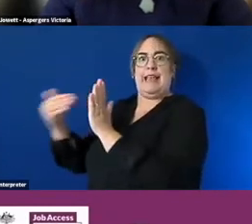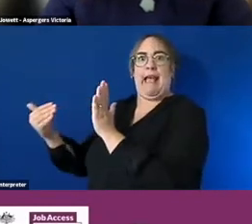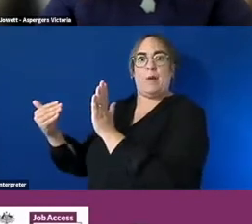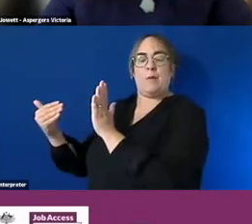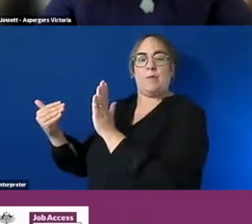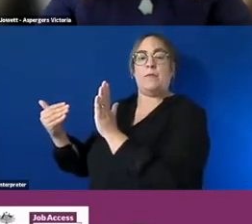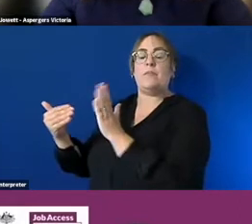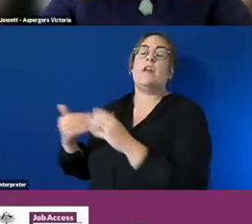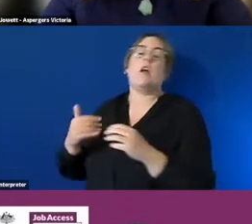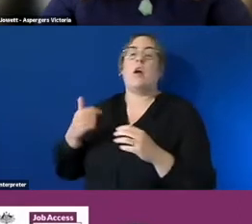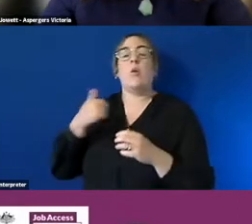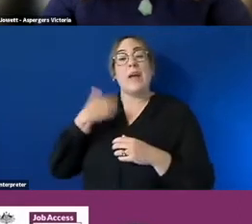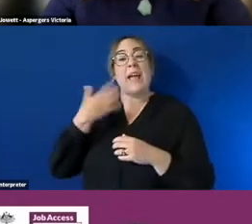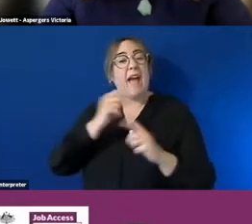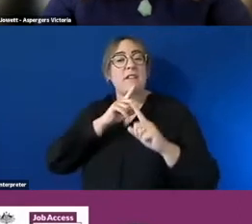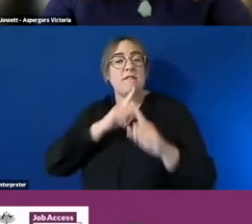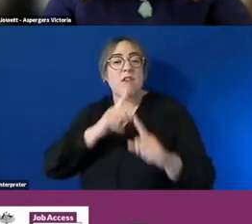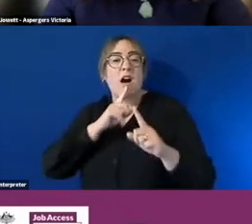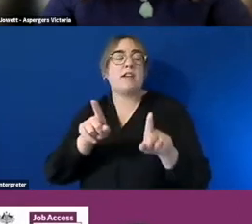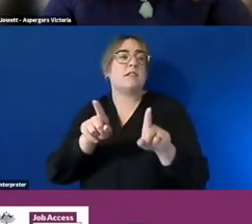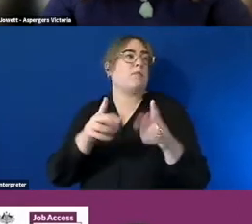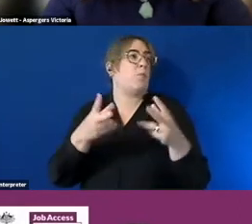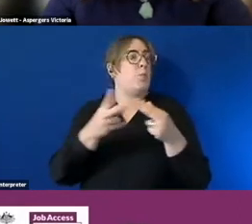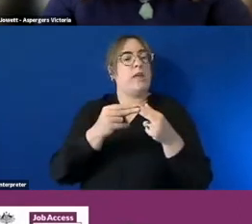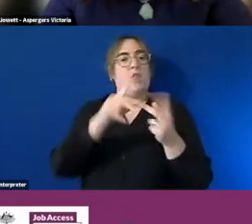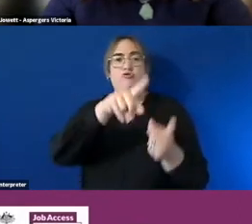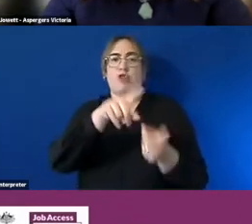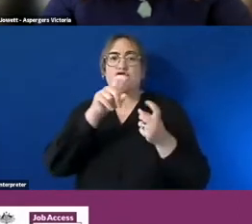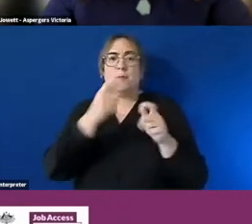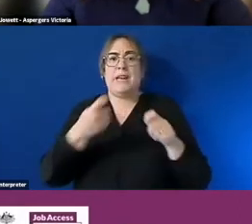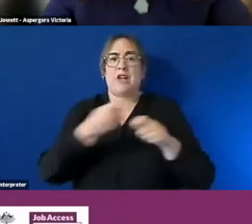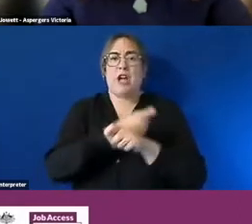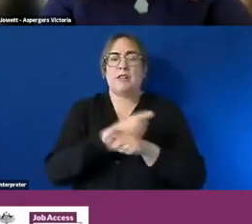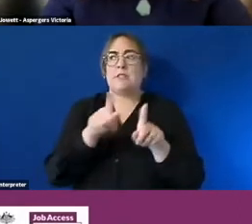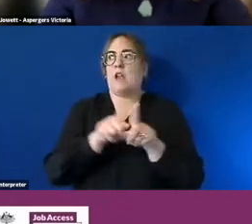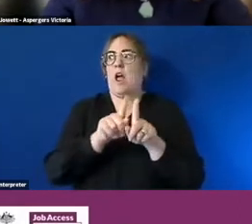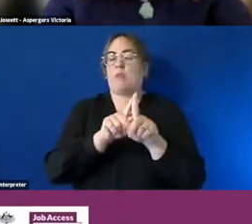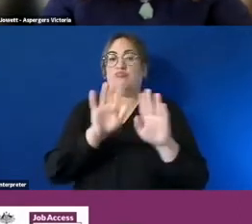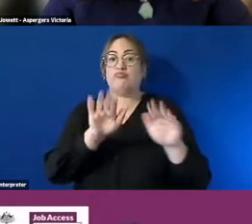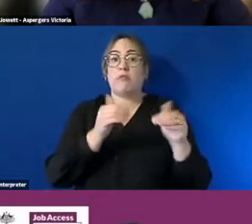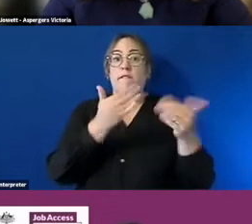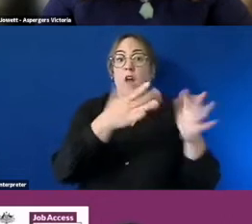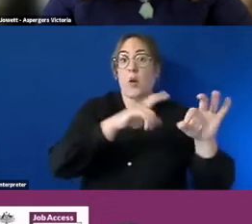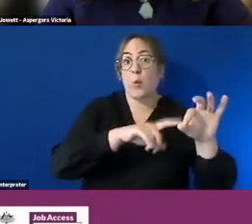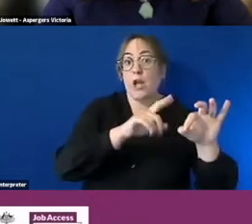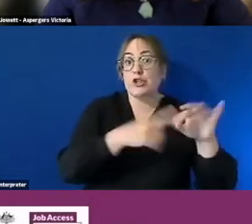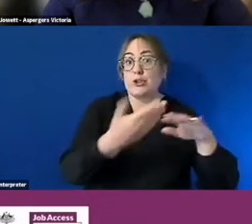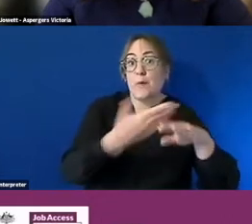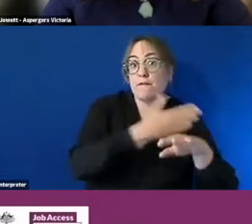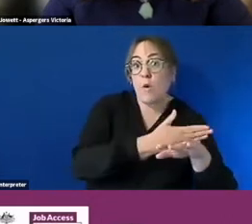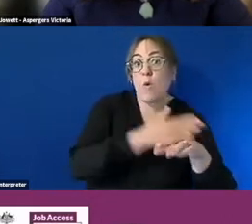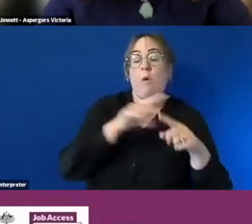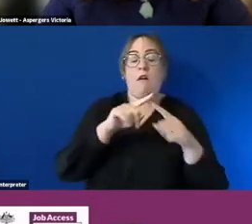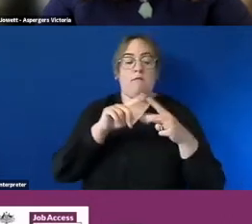recruitment adjustments which are very simple such as providing the questions beforehand uh giving them a timetable of how it's going to go